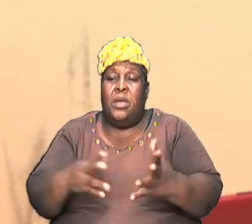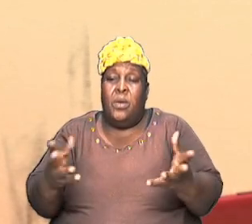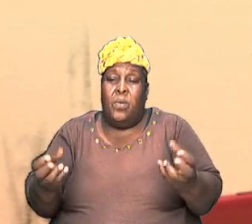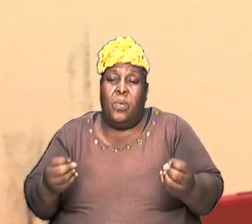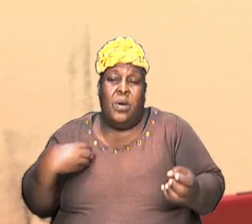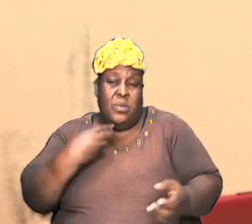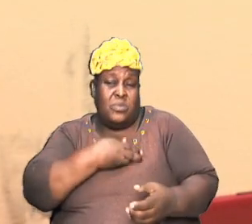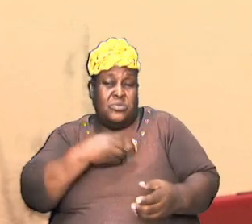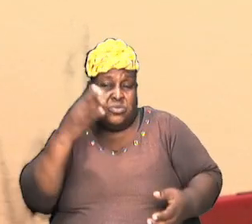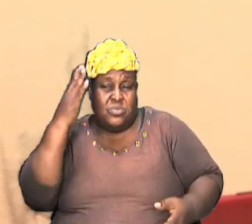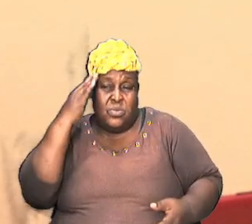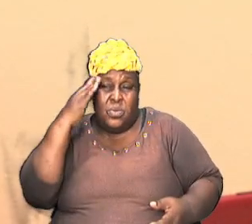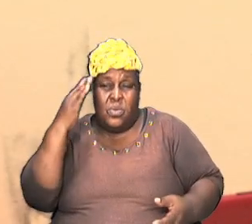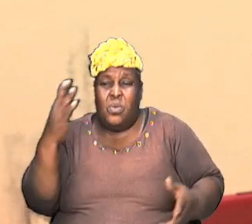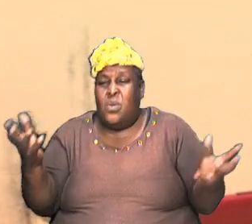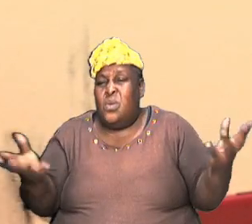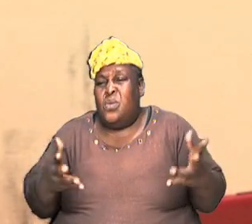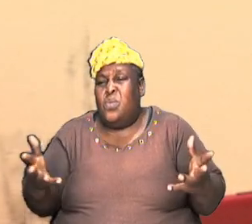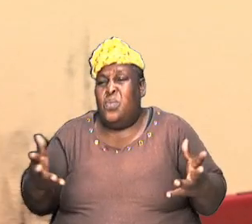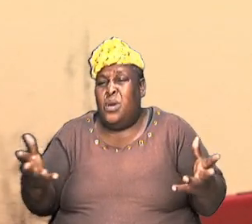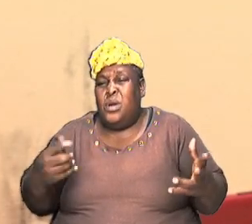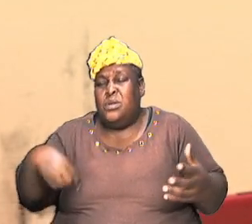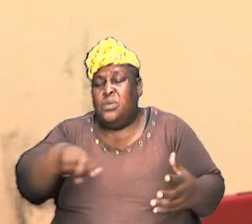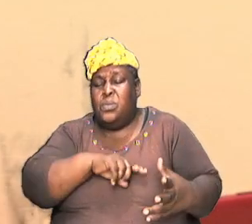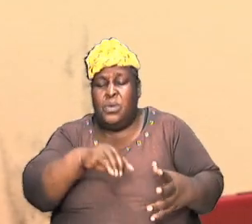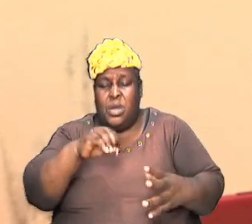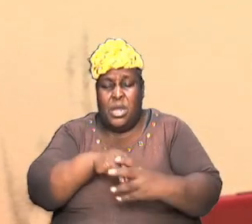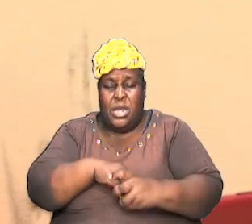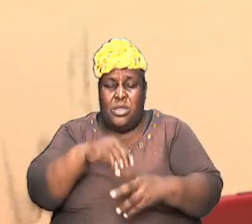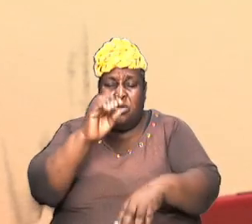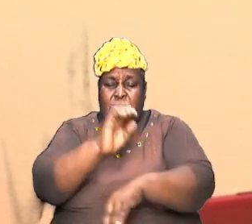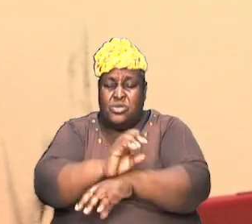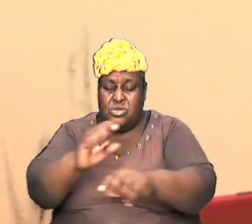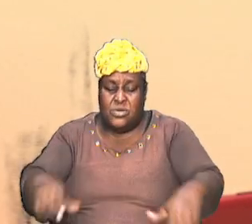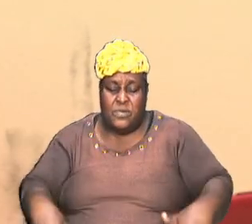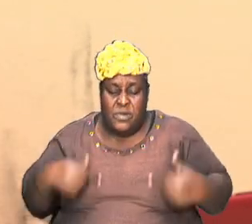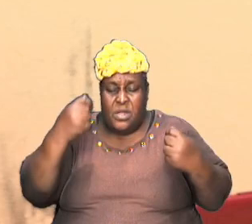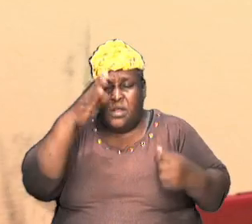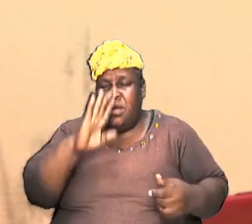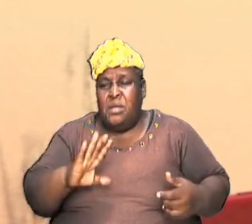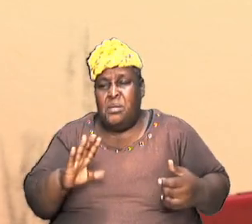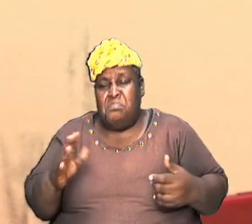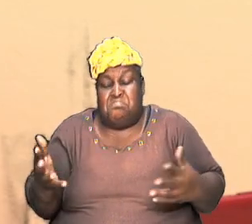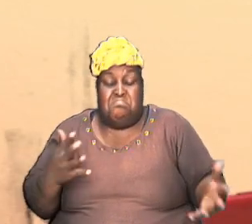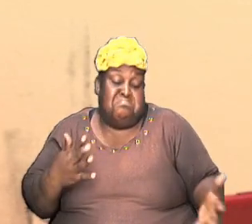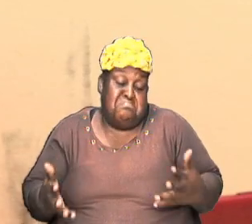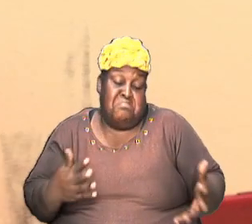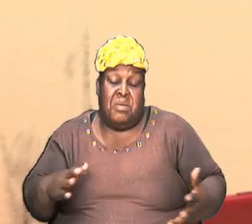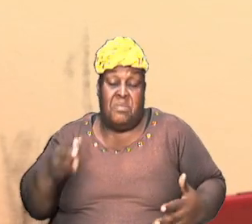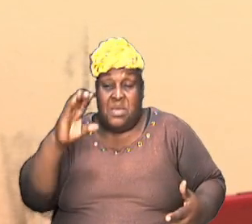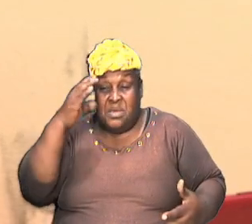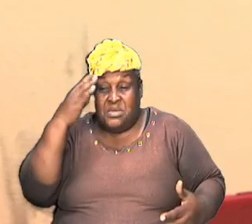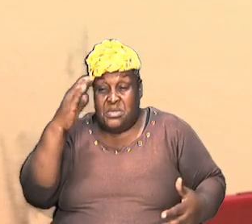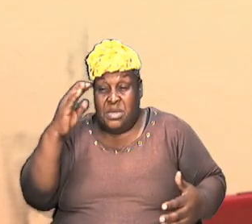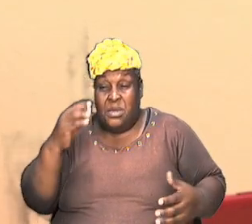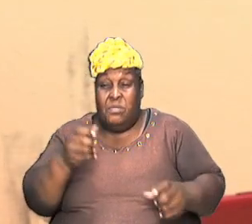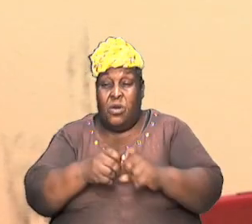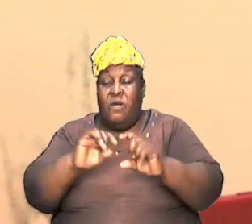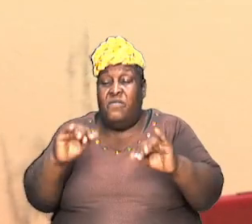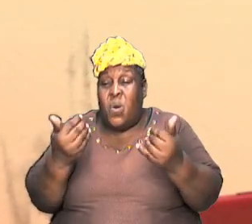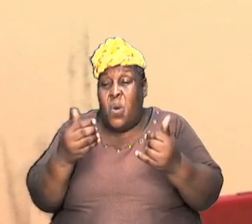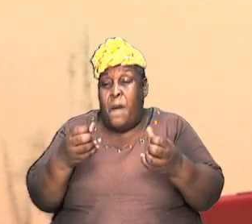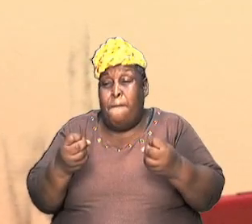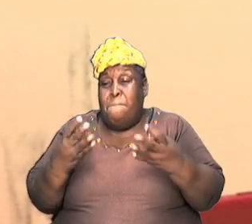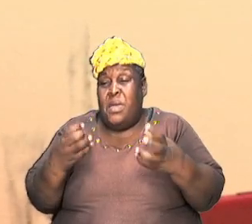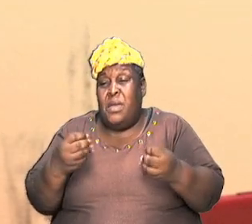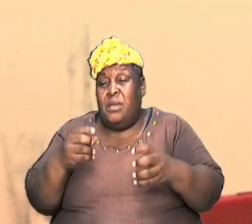that what we are in today the church of the living God it might seem because of how many